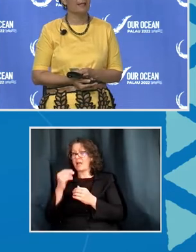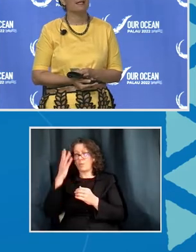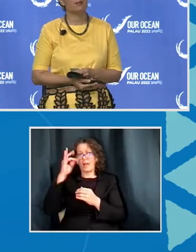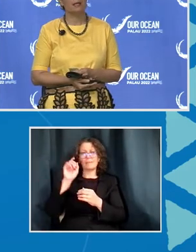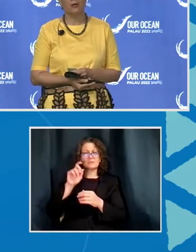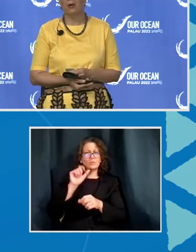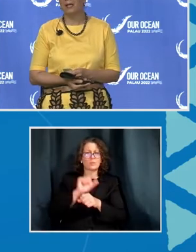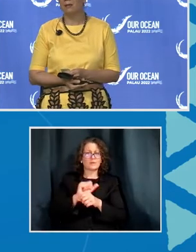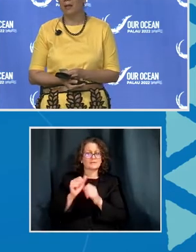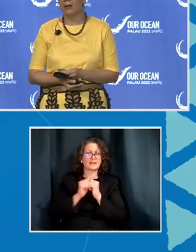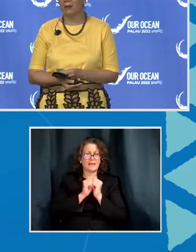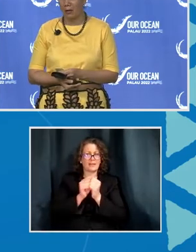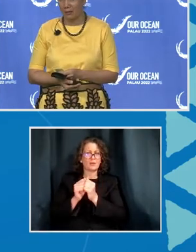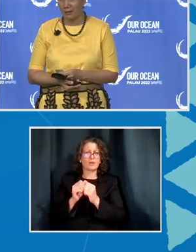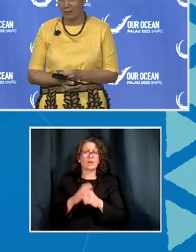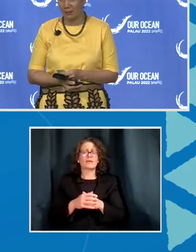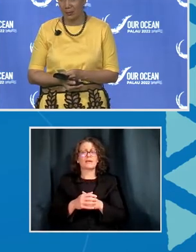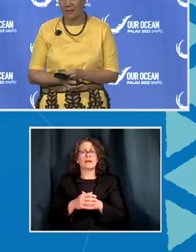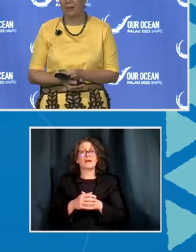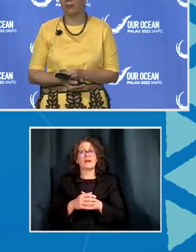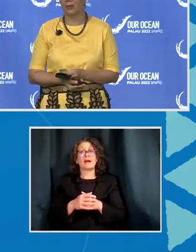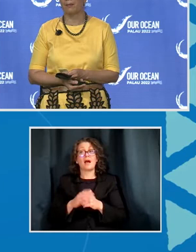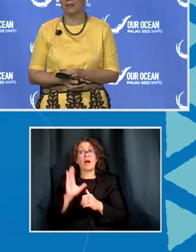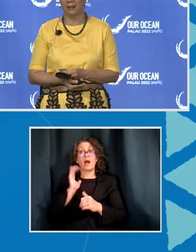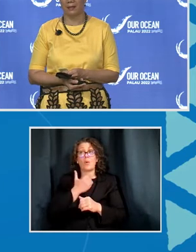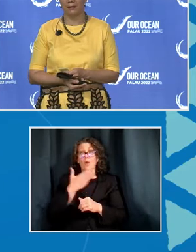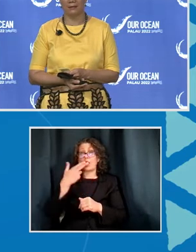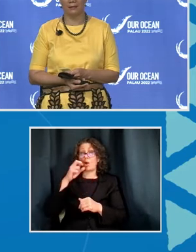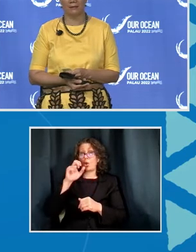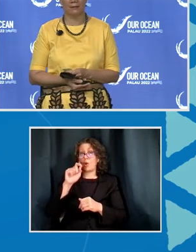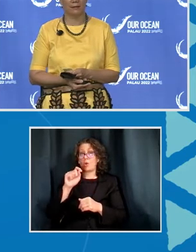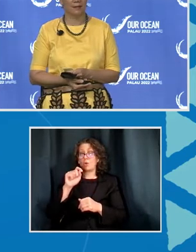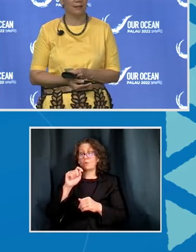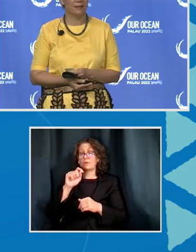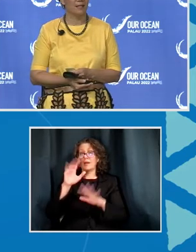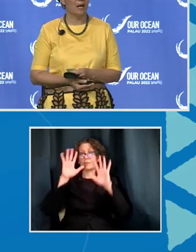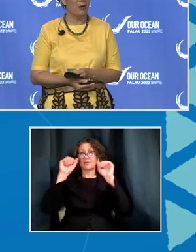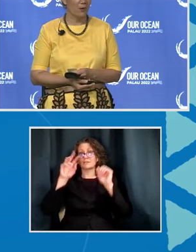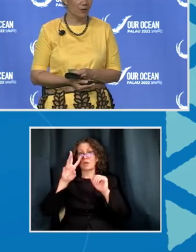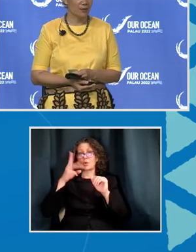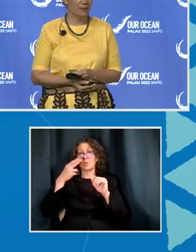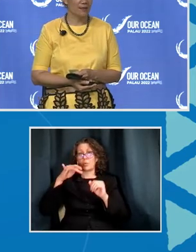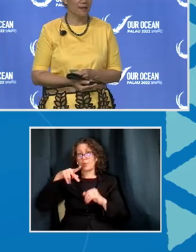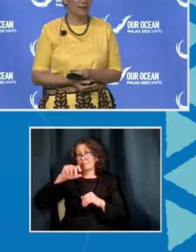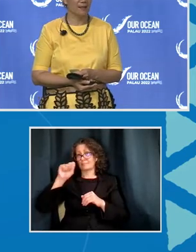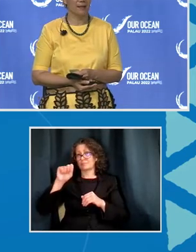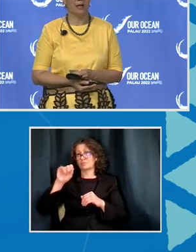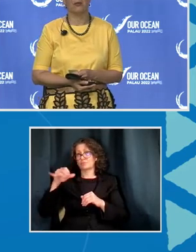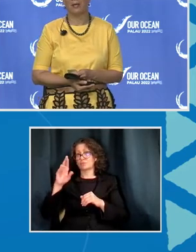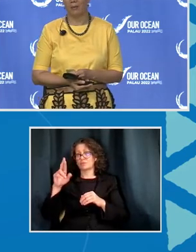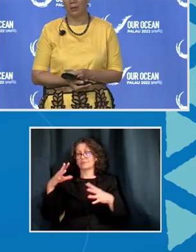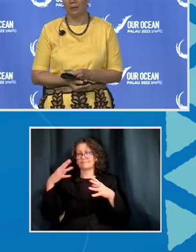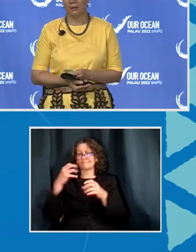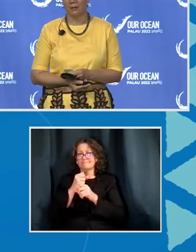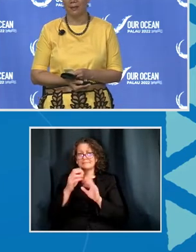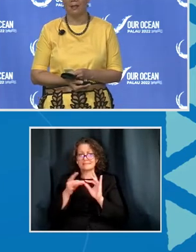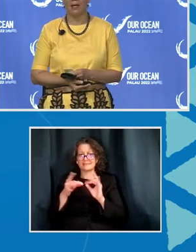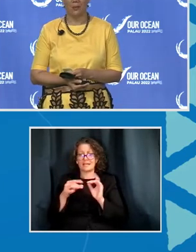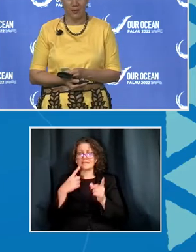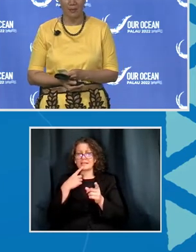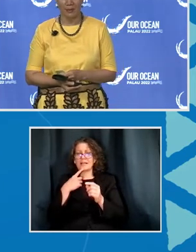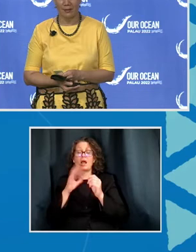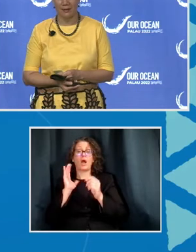As has been coined by our host, President Wip Sturnia. Our oceans, our people,